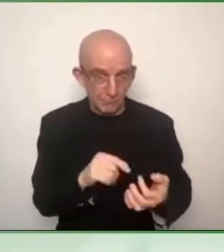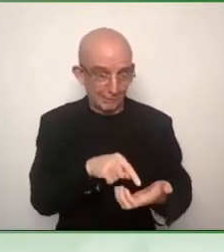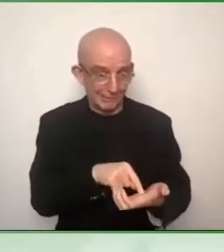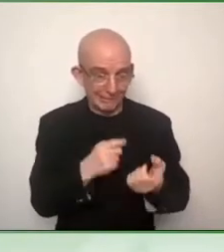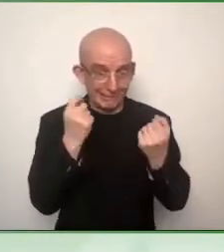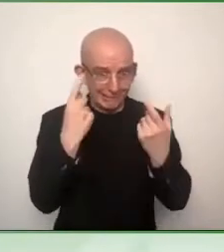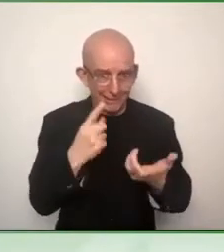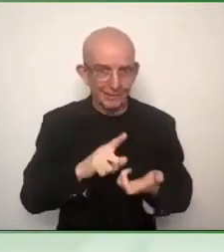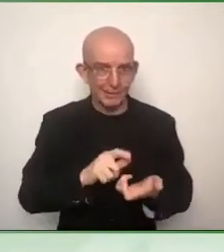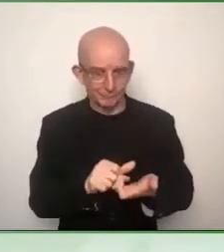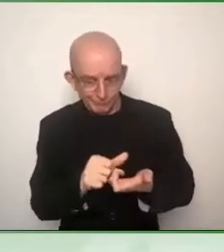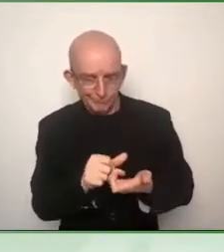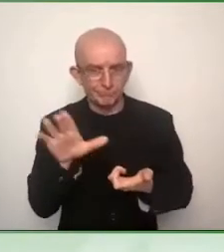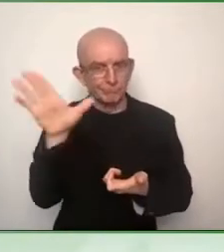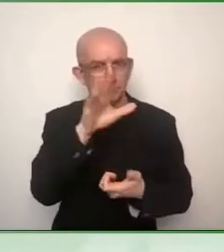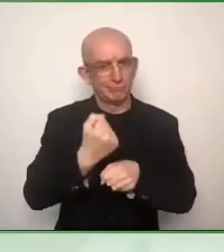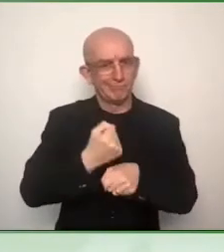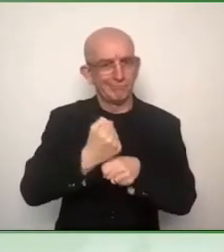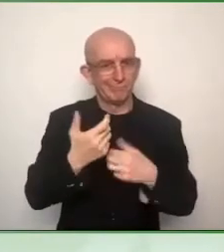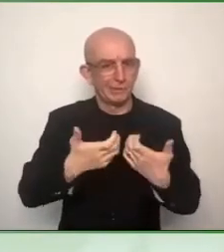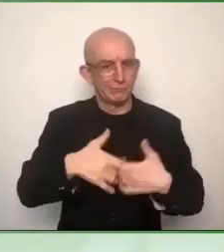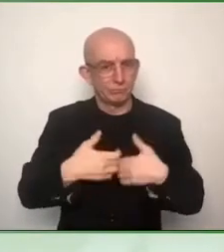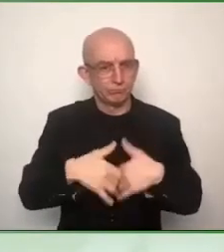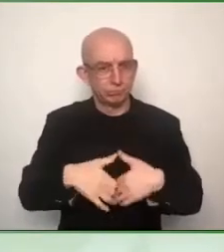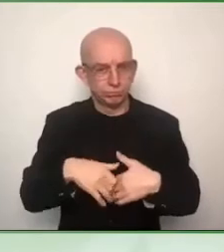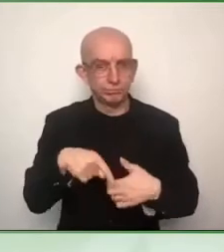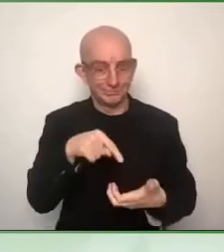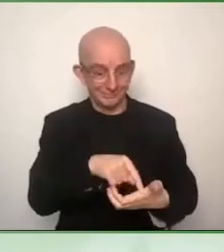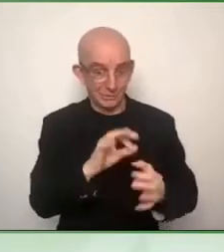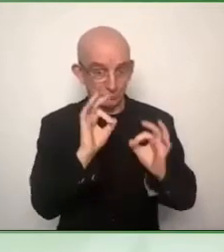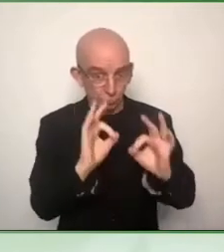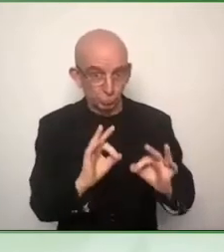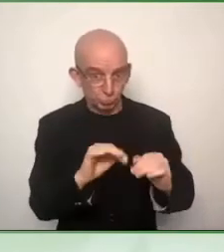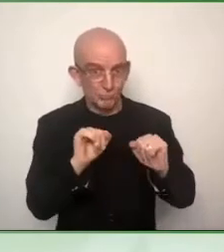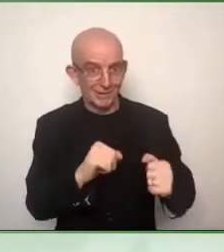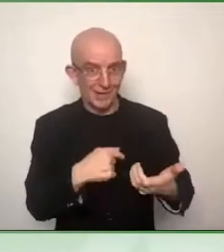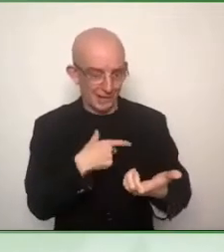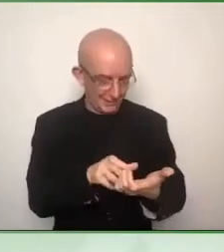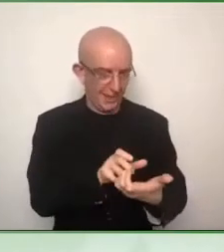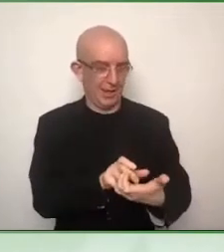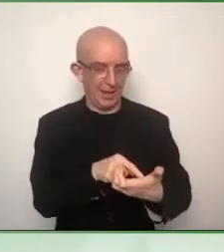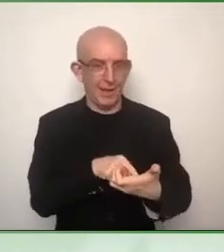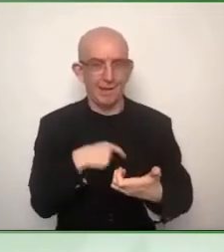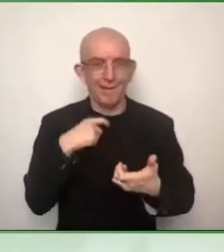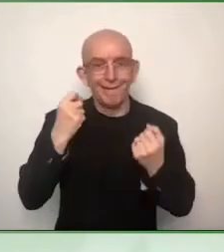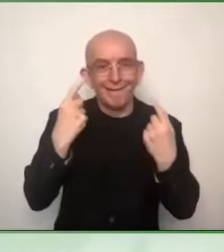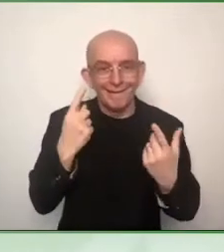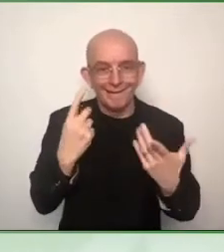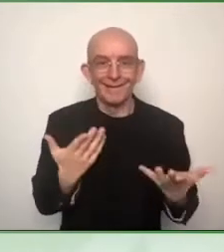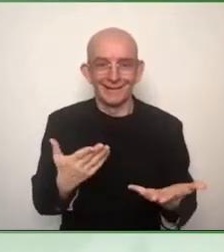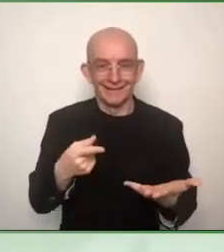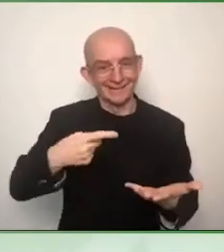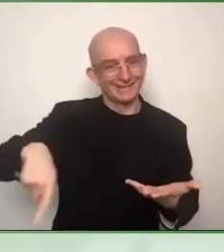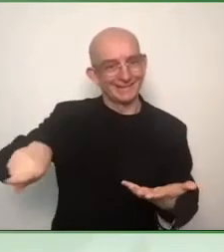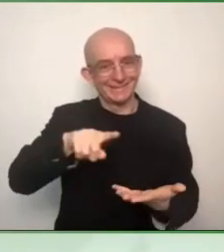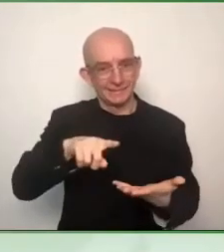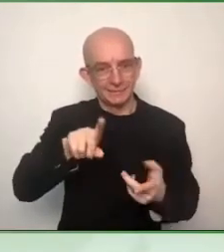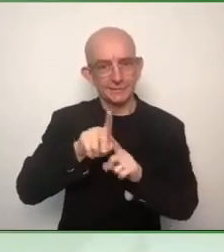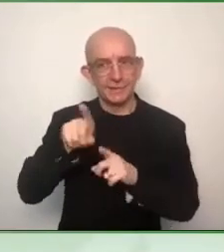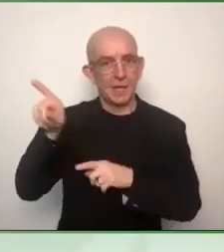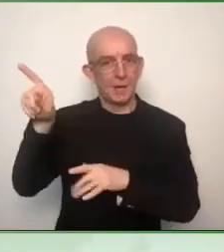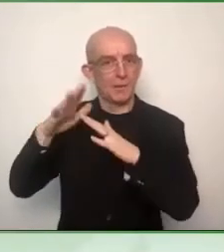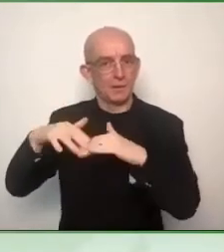those that have what we call the PSAPs, those who pick up the phone when you call 112, so that they answer